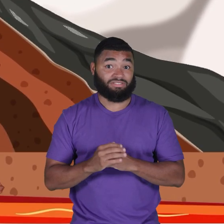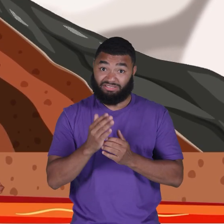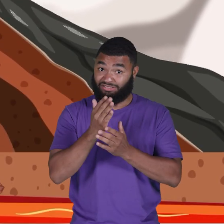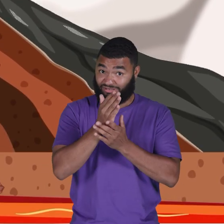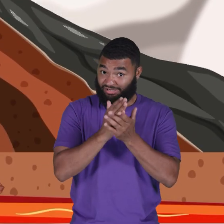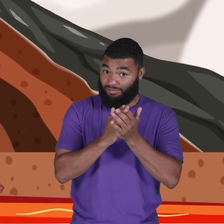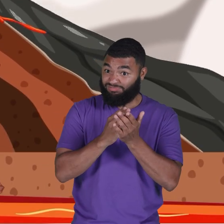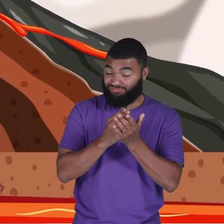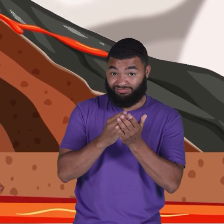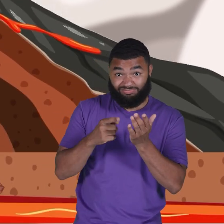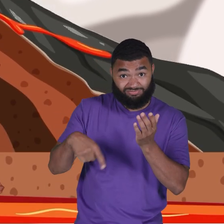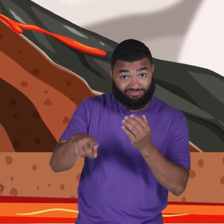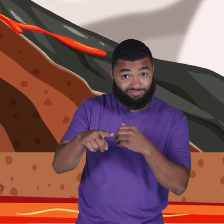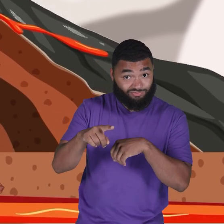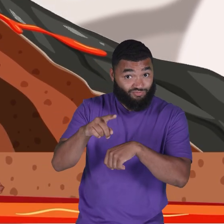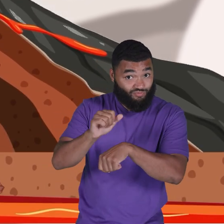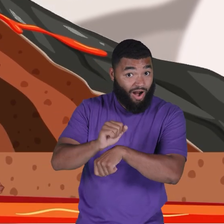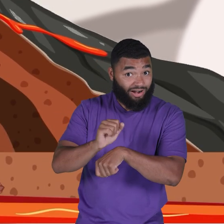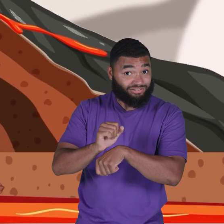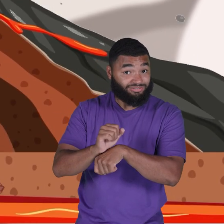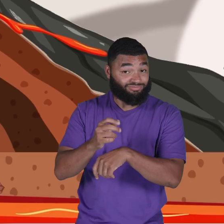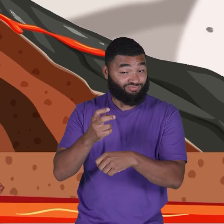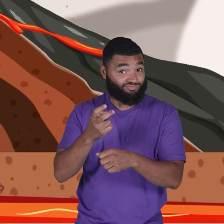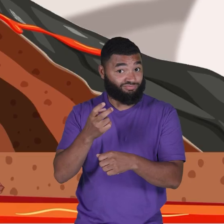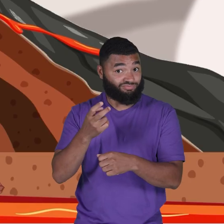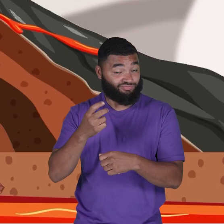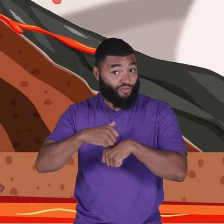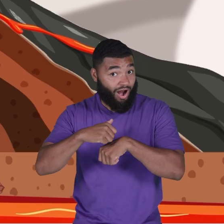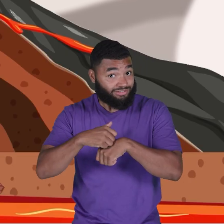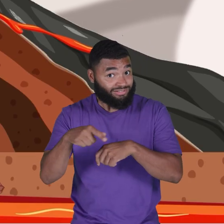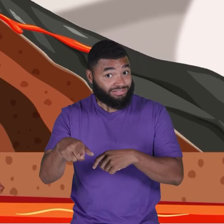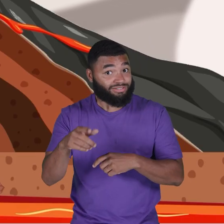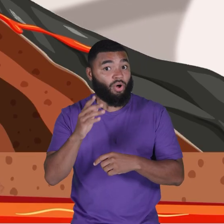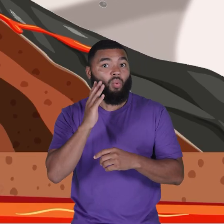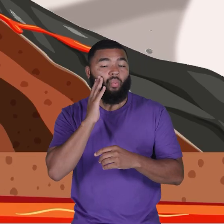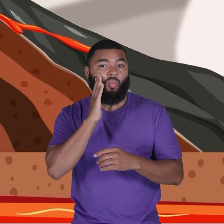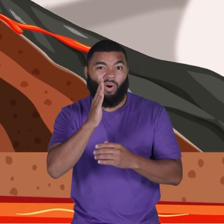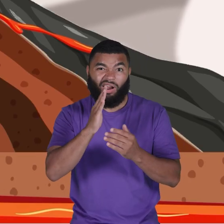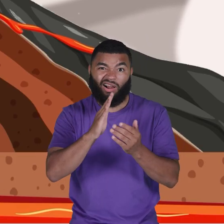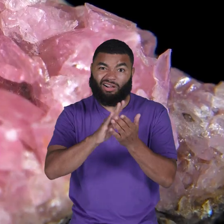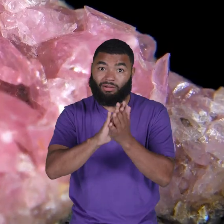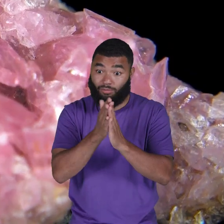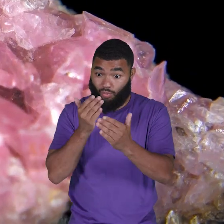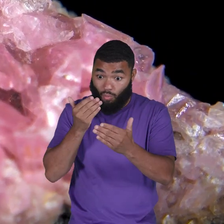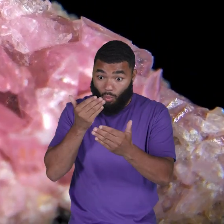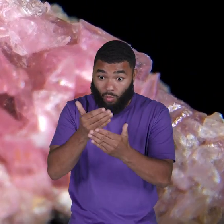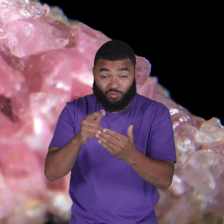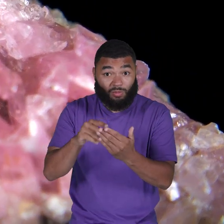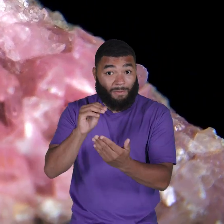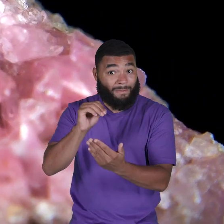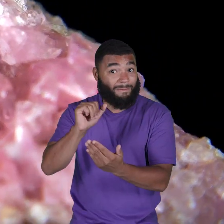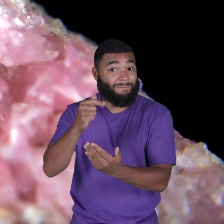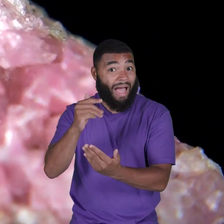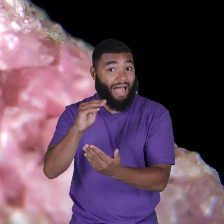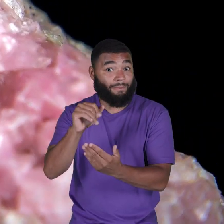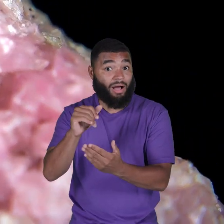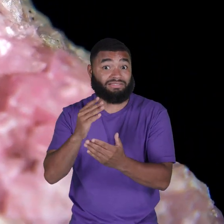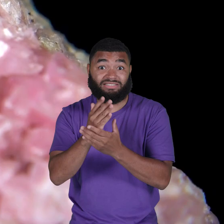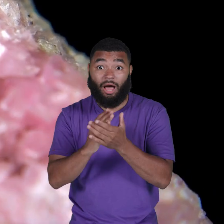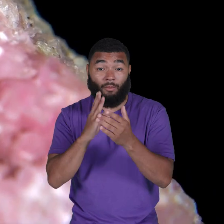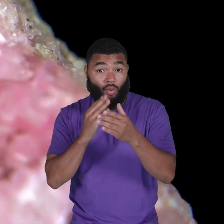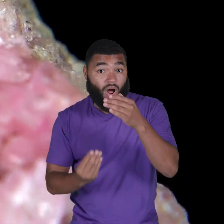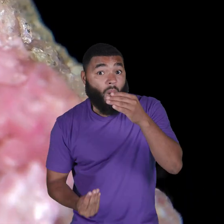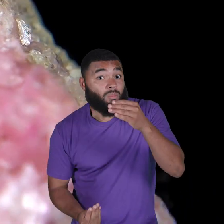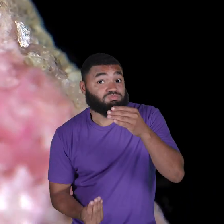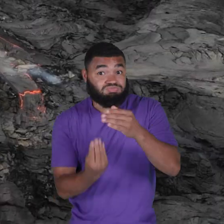Some of the metamorphic rocks melt as they get close to molten magma. 7. are uplifted to the